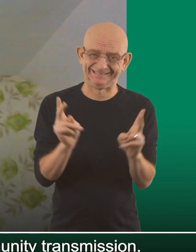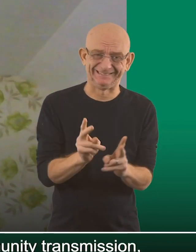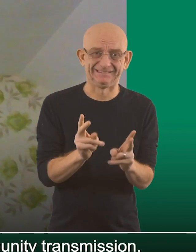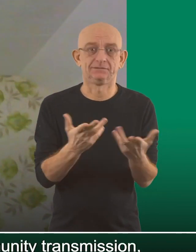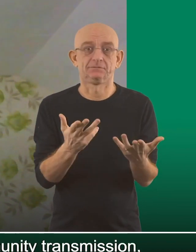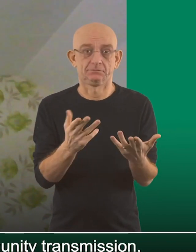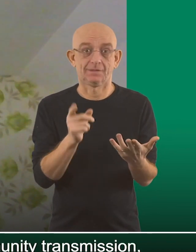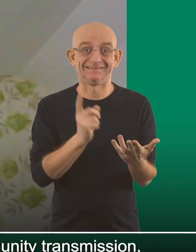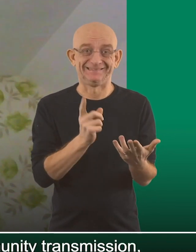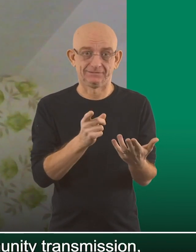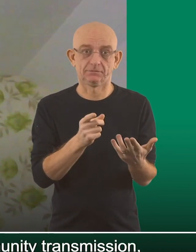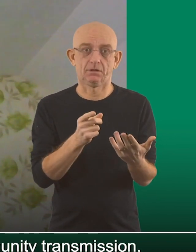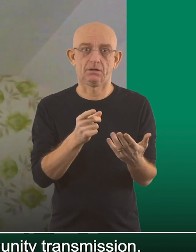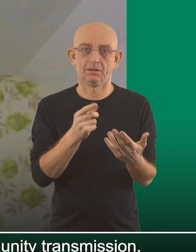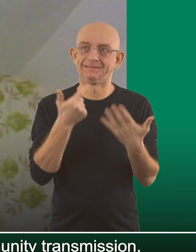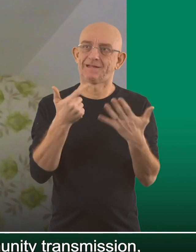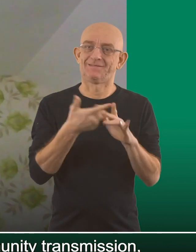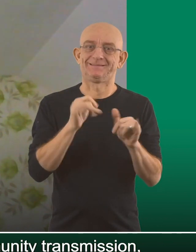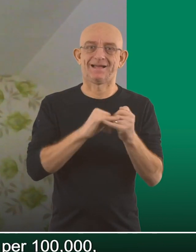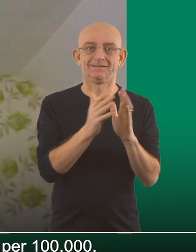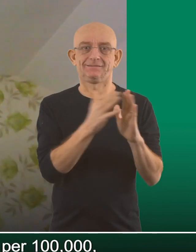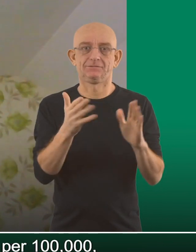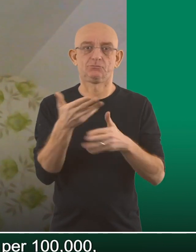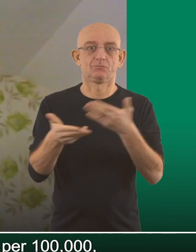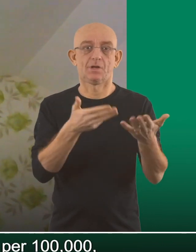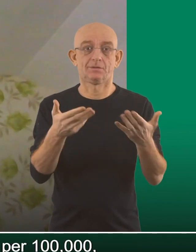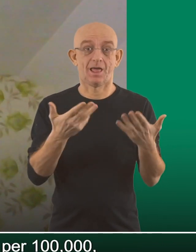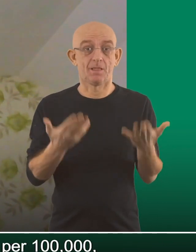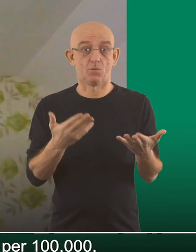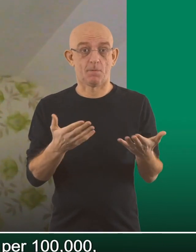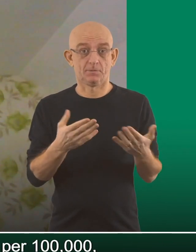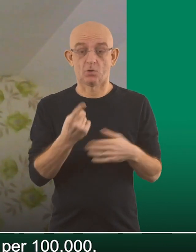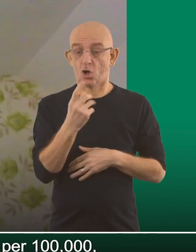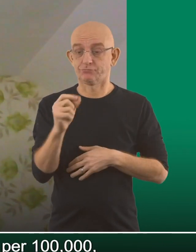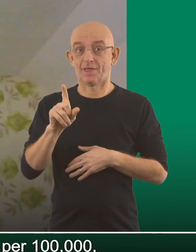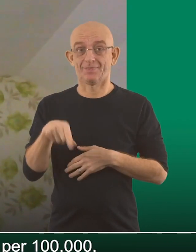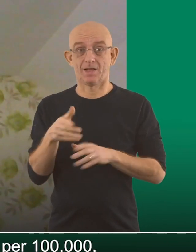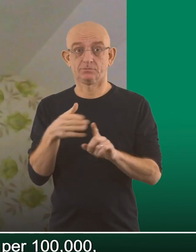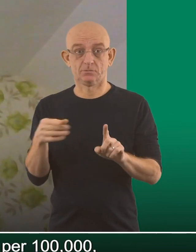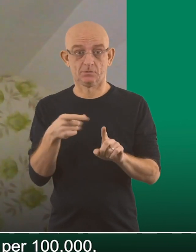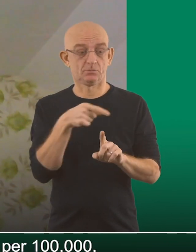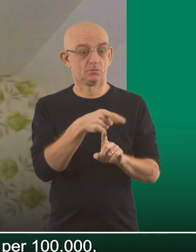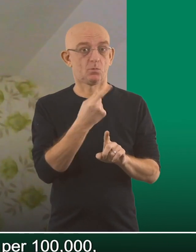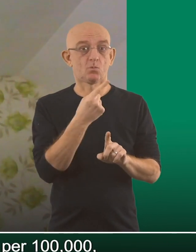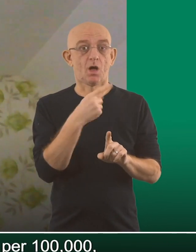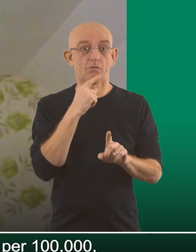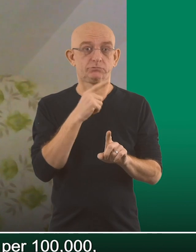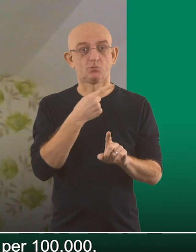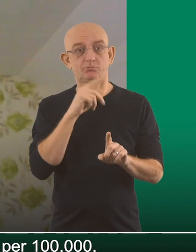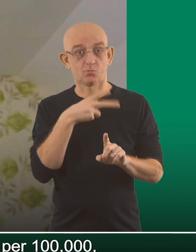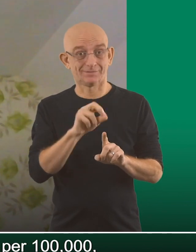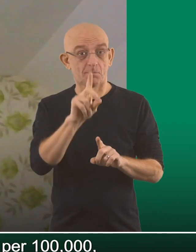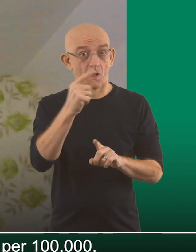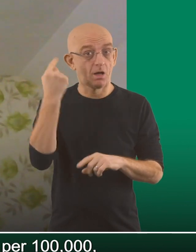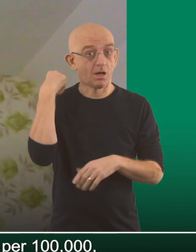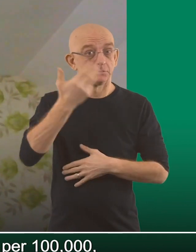very, very low community transmission measured by the seven day infection rate. Currently, as I say, it's about 100 to 120, 400,000. Last